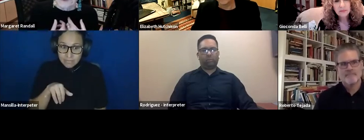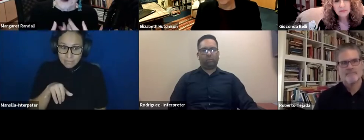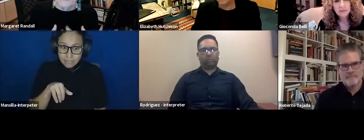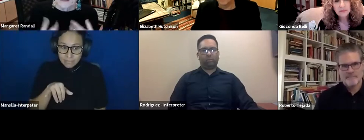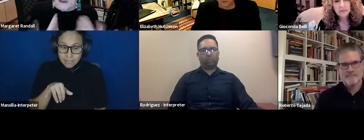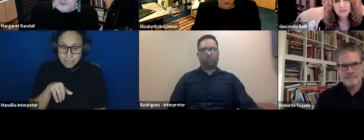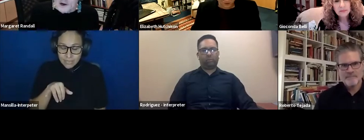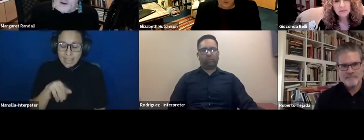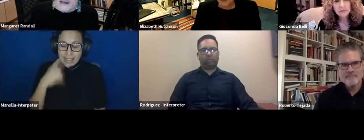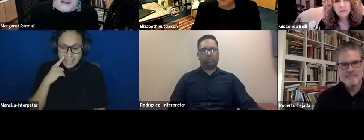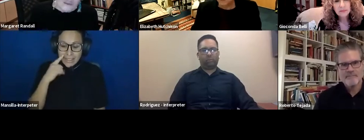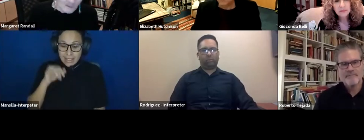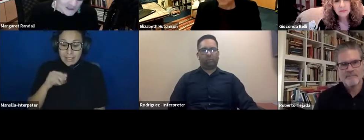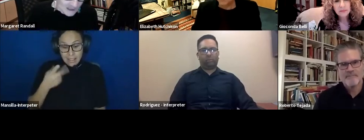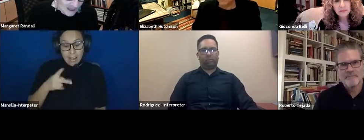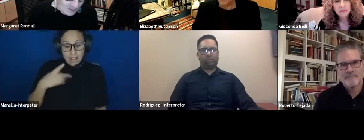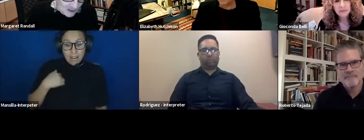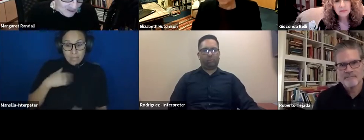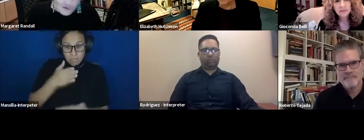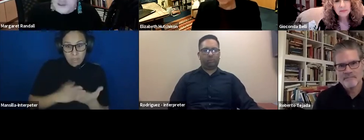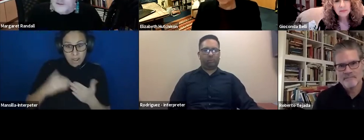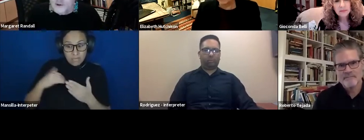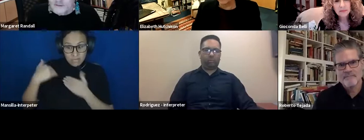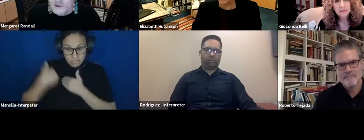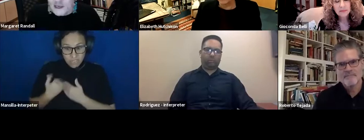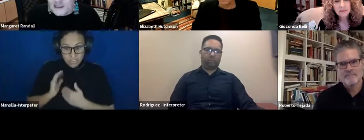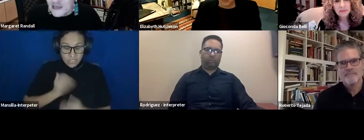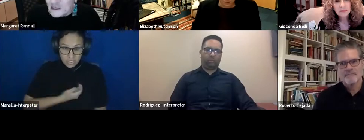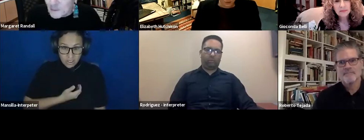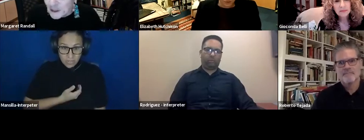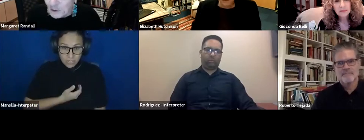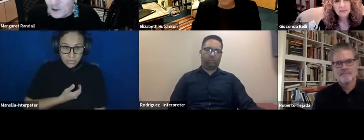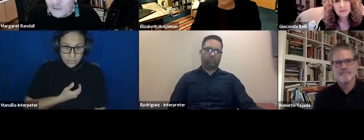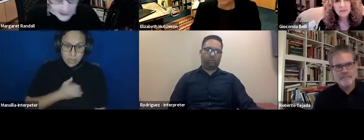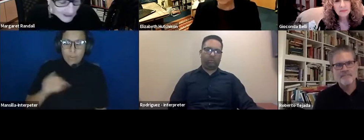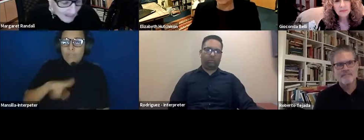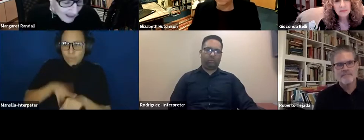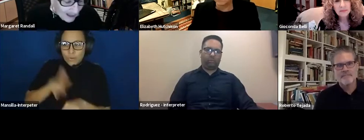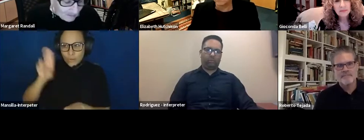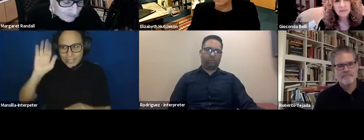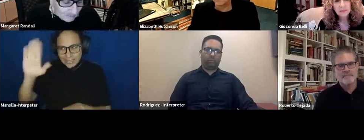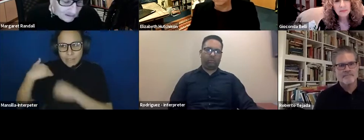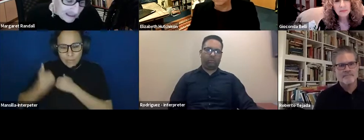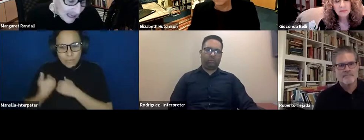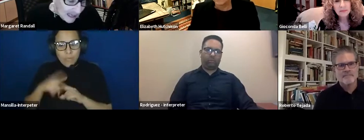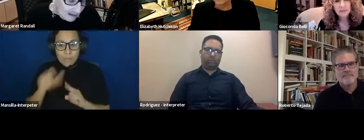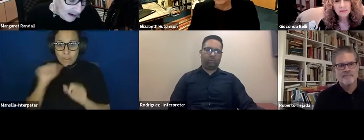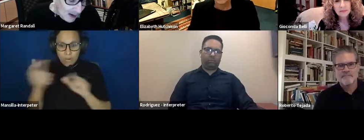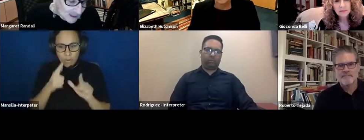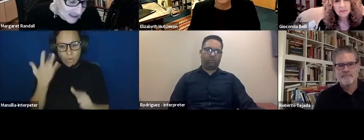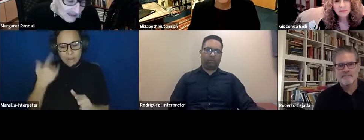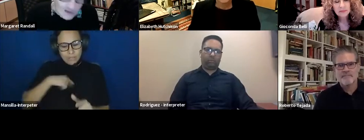ascribed to us. I know a great deal of it was, was, of course, the fault of the United States, but not all of it. Today,